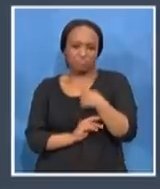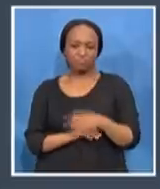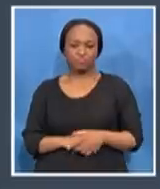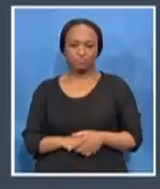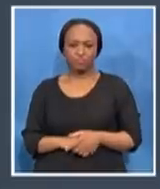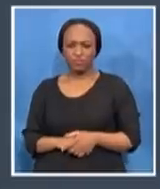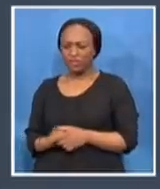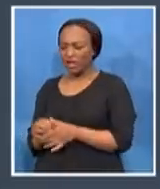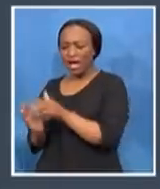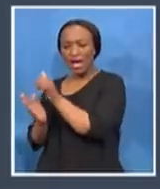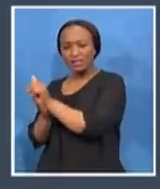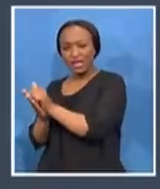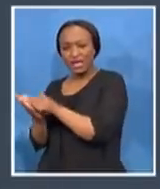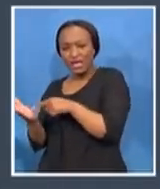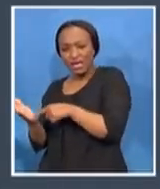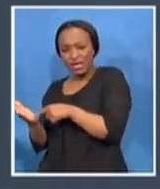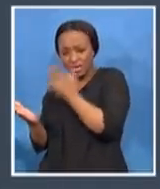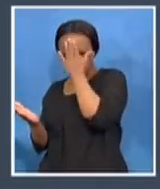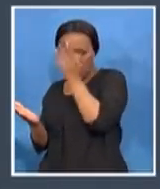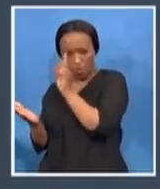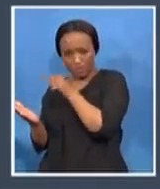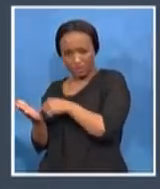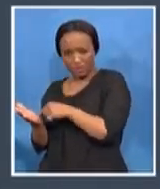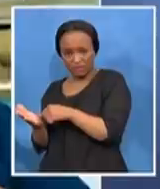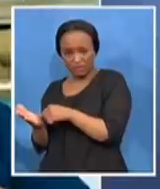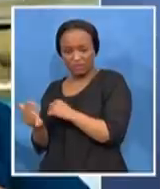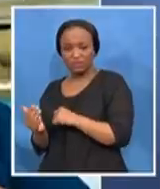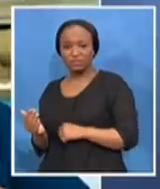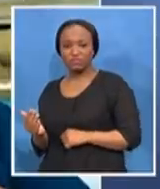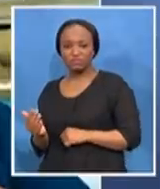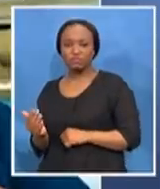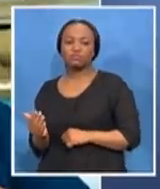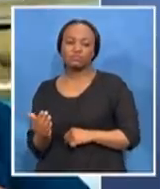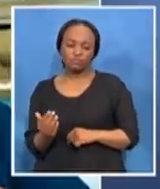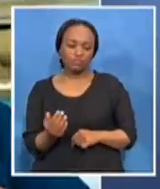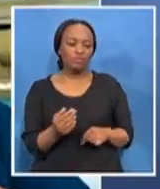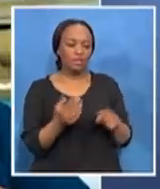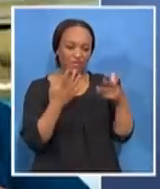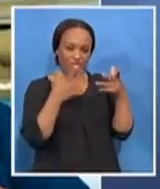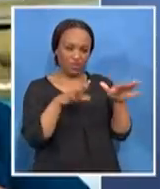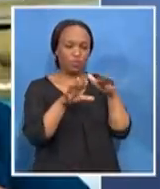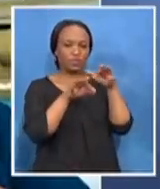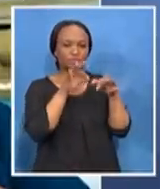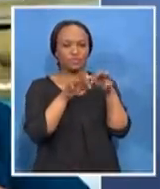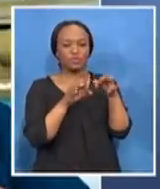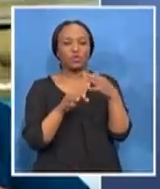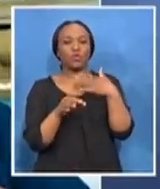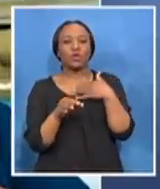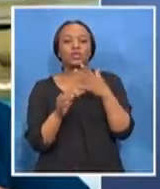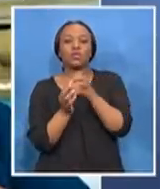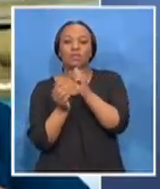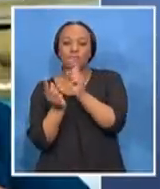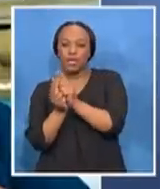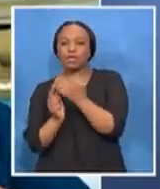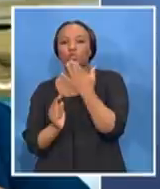Clearly, like I have indicated, they are going to meet the ZANU-PF officials where the ZANU